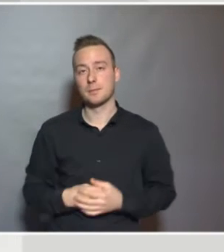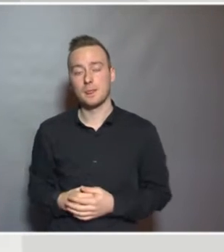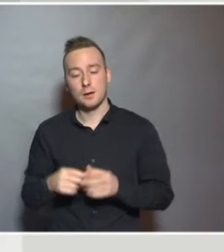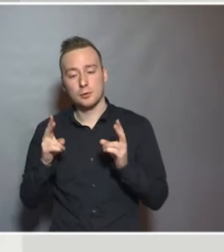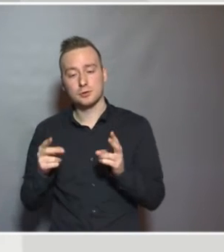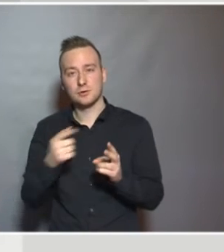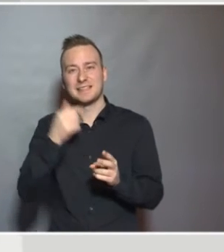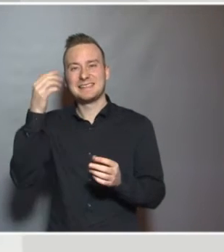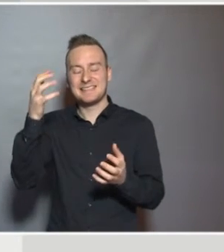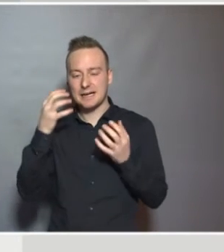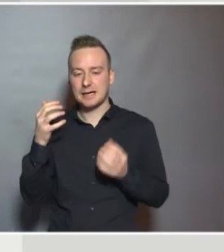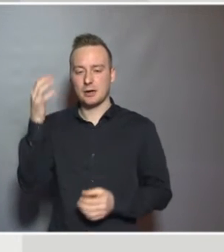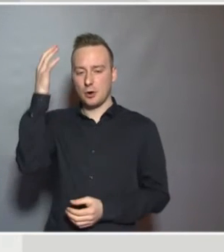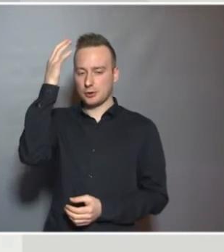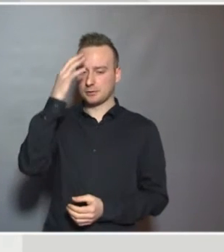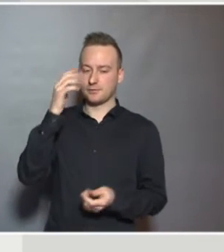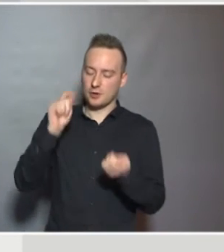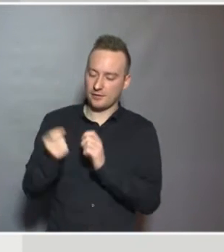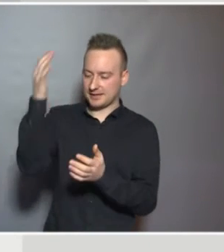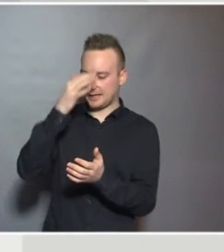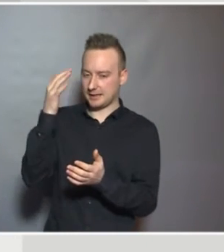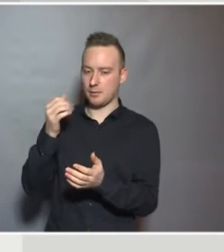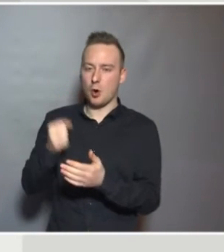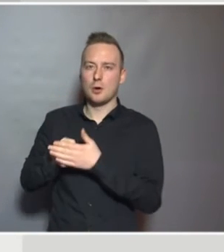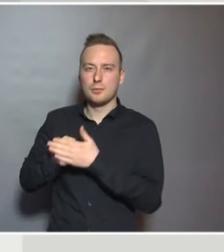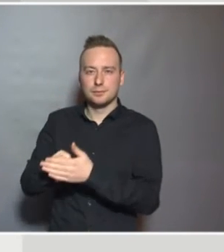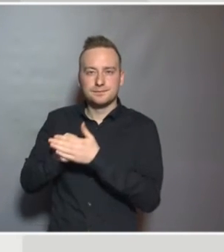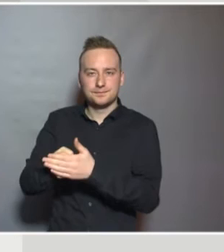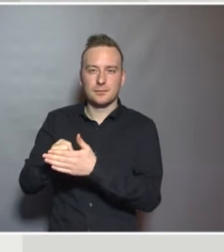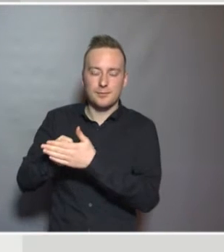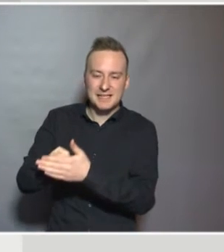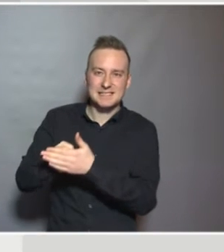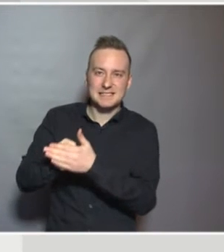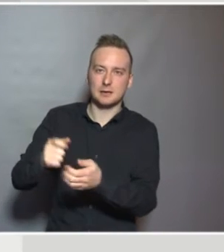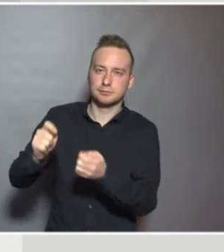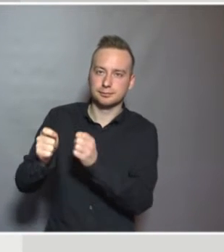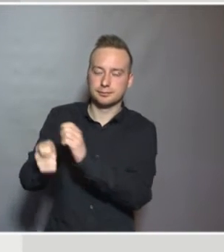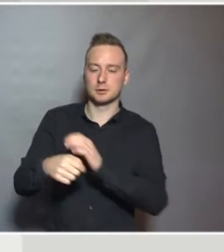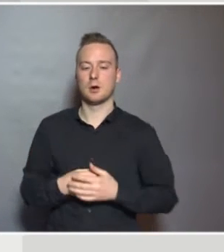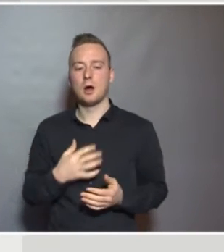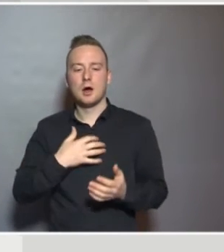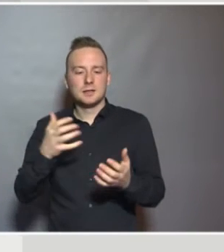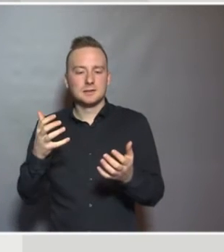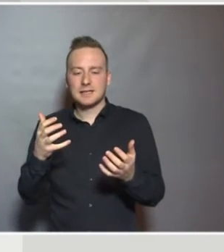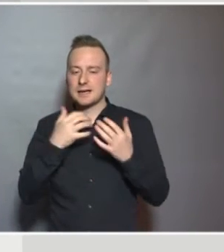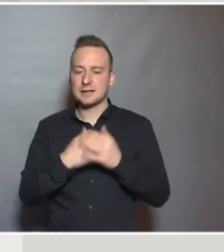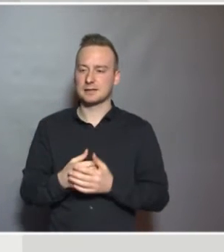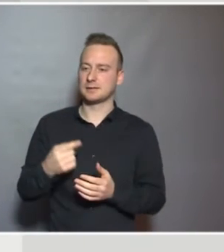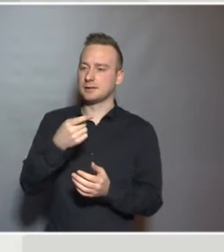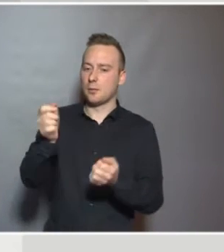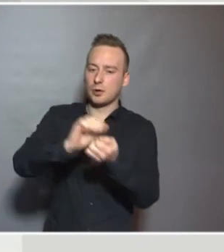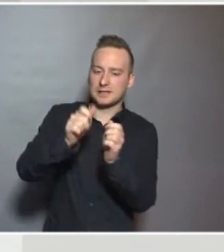need to change thinking. We need to push that change. And there is a need for policymakers and